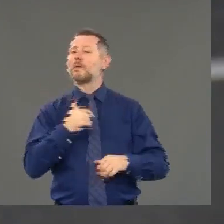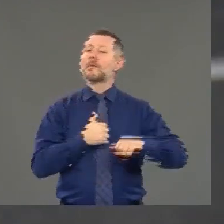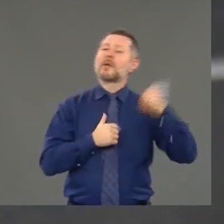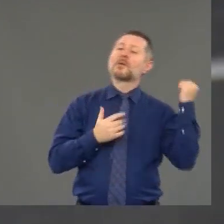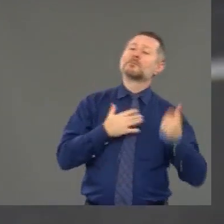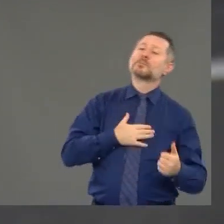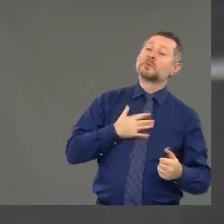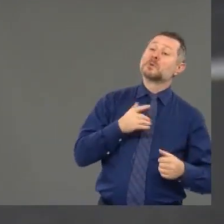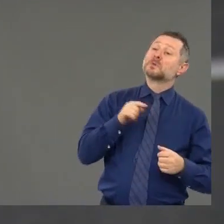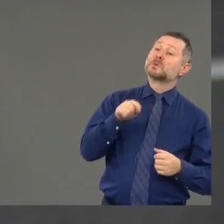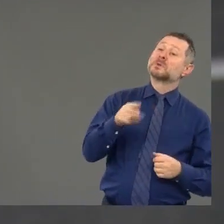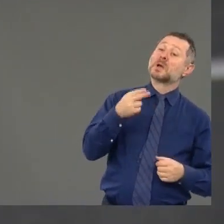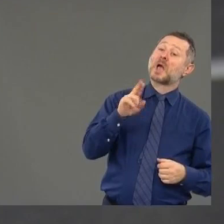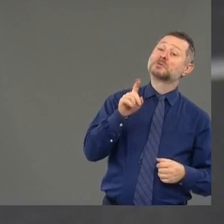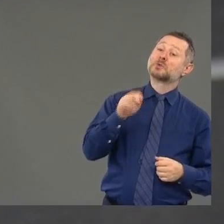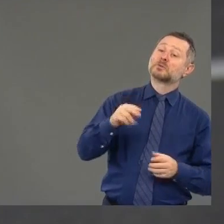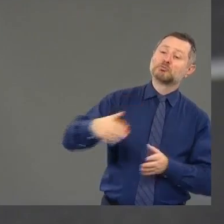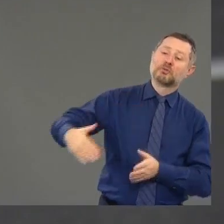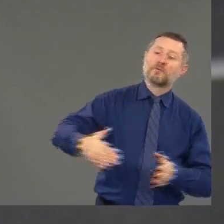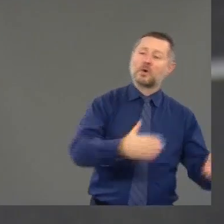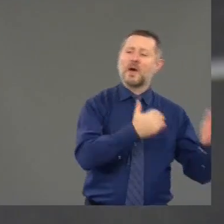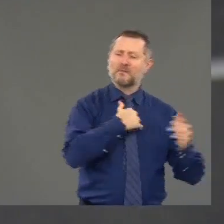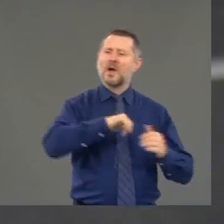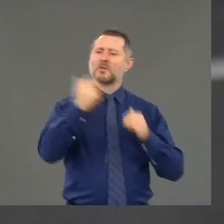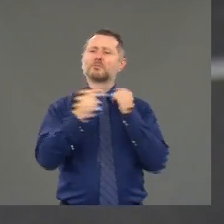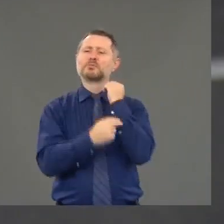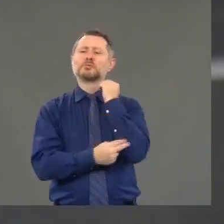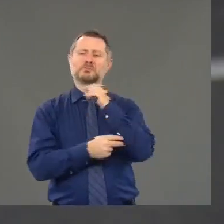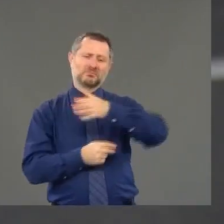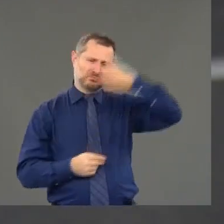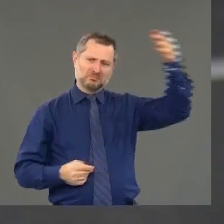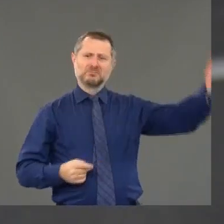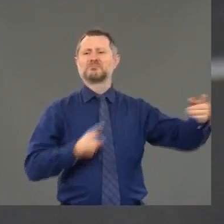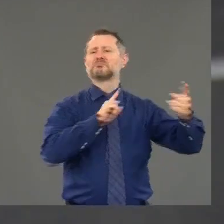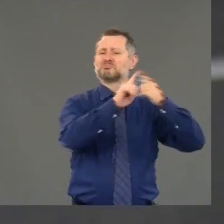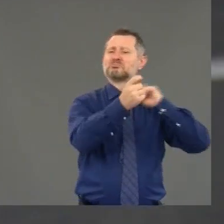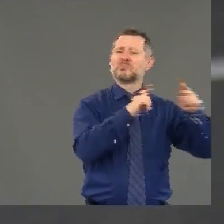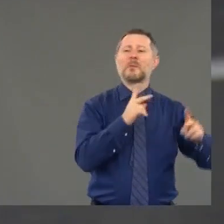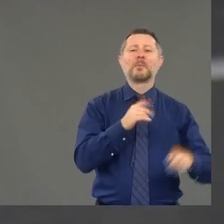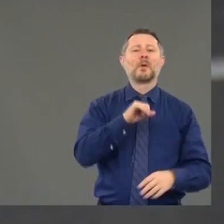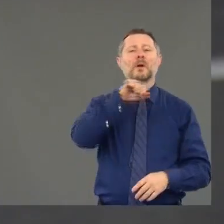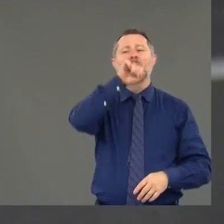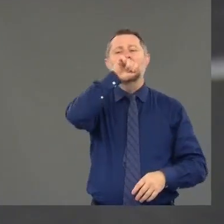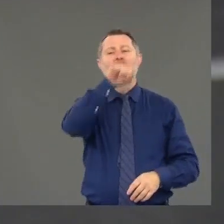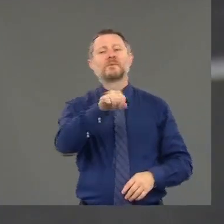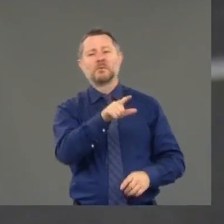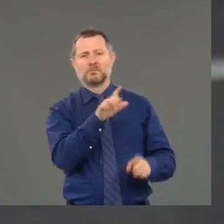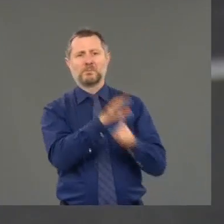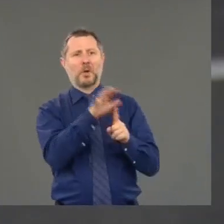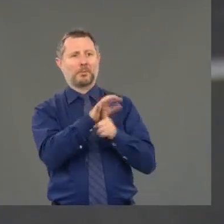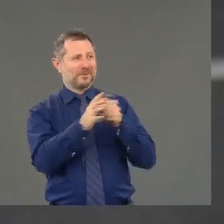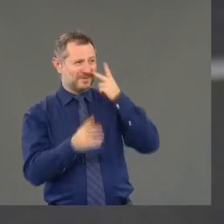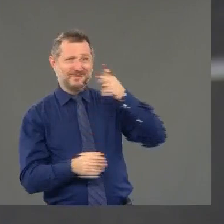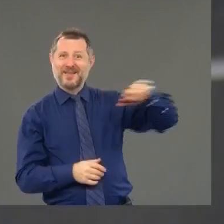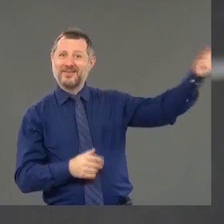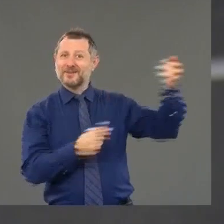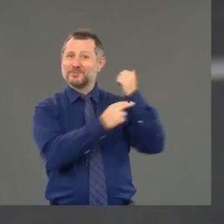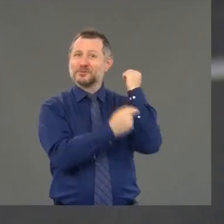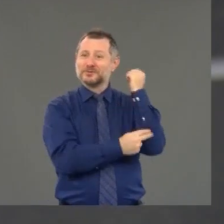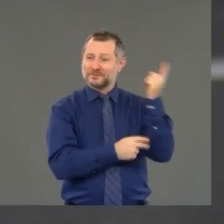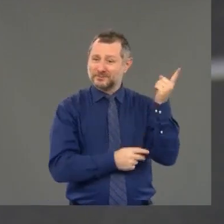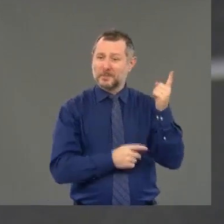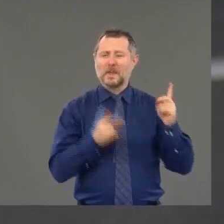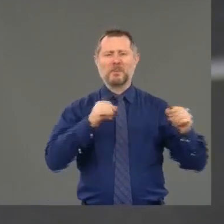on the Hudson that attract people just to walk over the Hudson. They're just a pedestrian path and